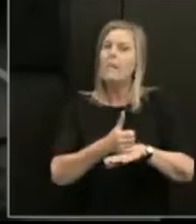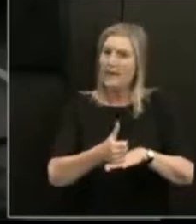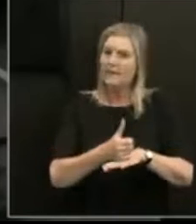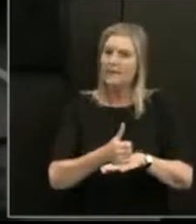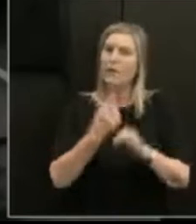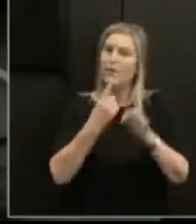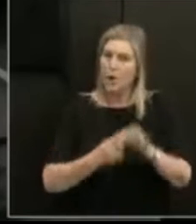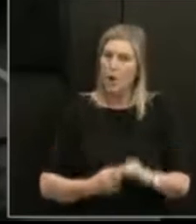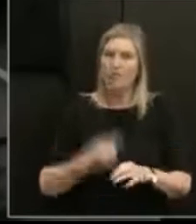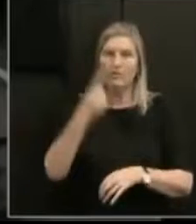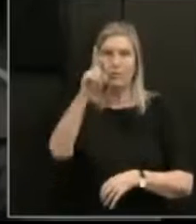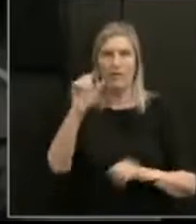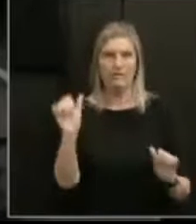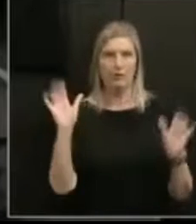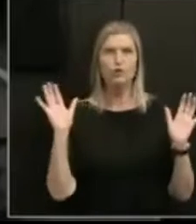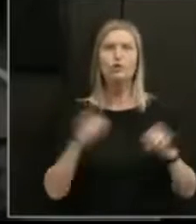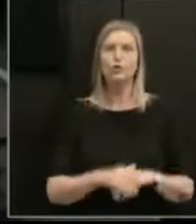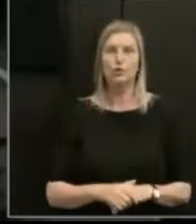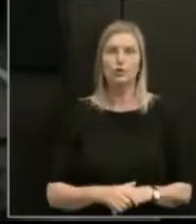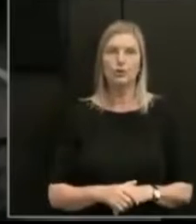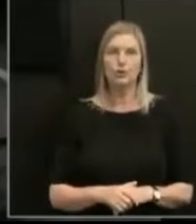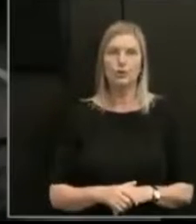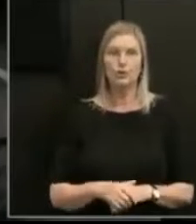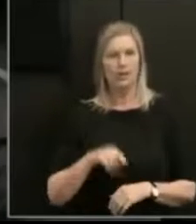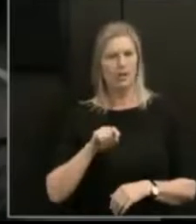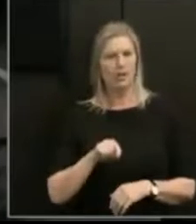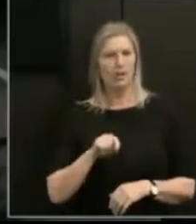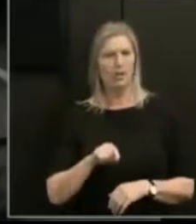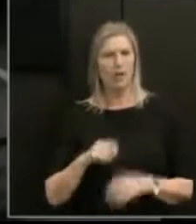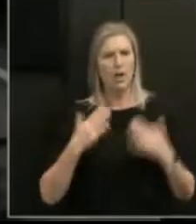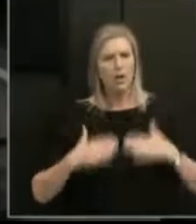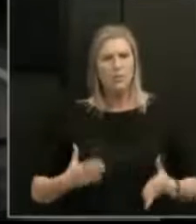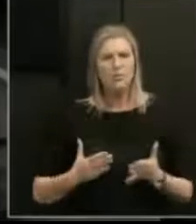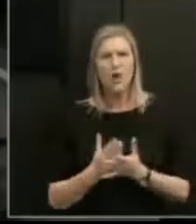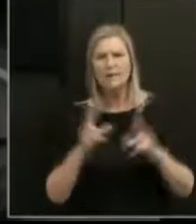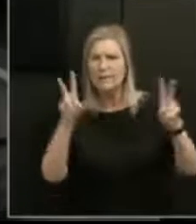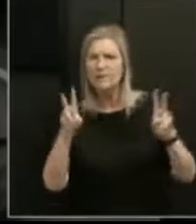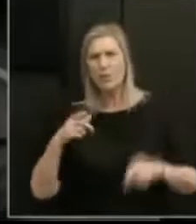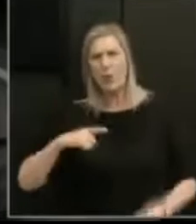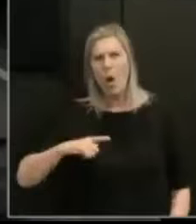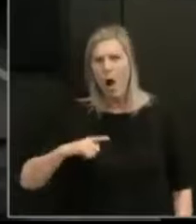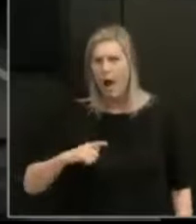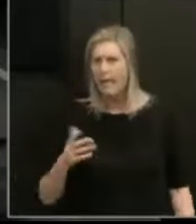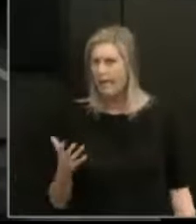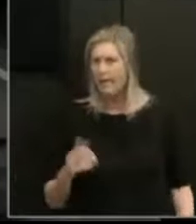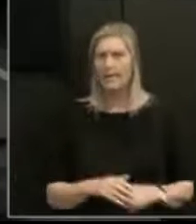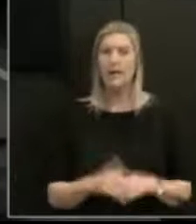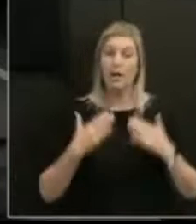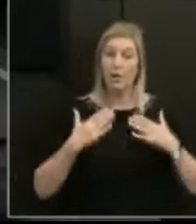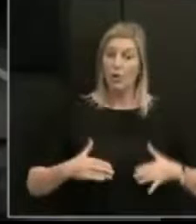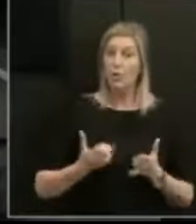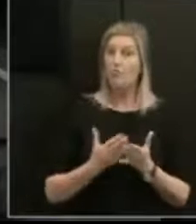today. Why is this a human rights issue? The Human Rights Commission